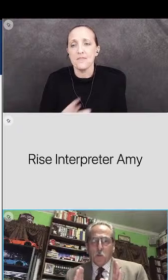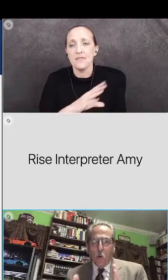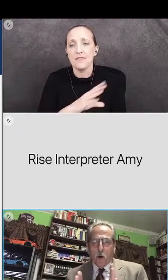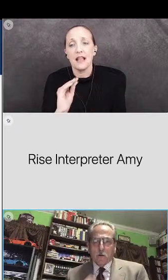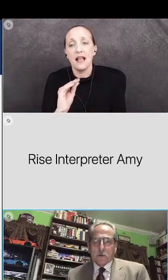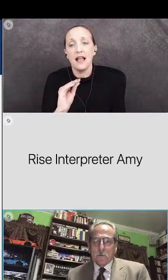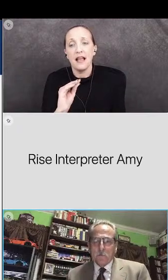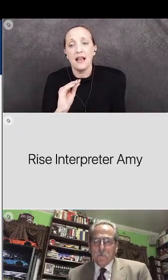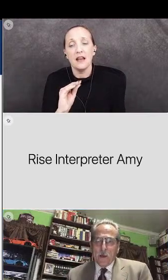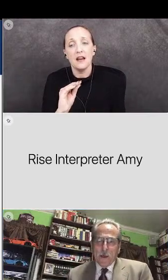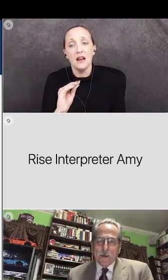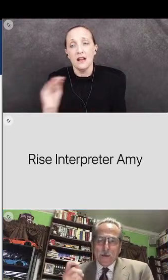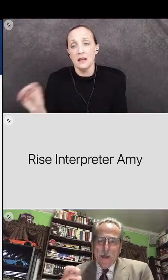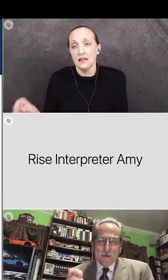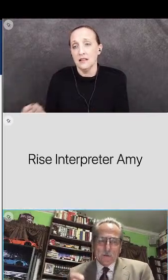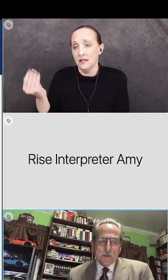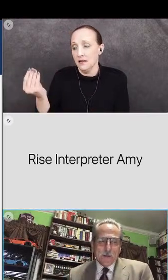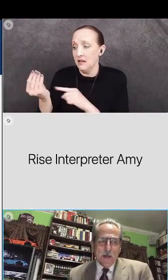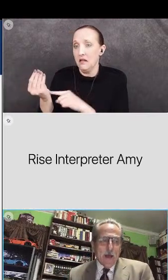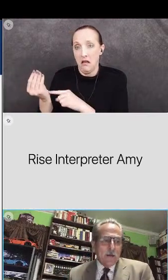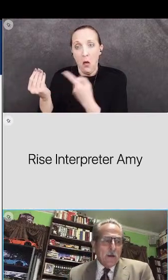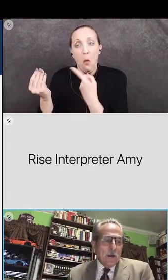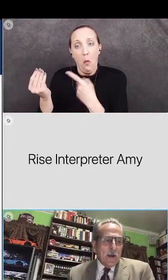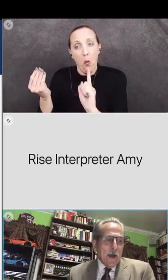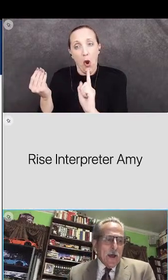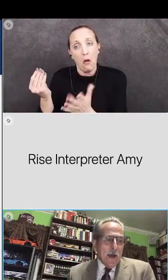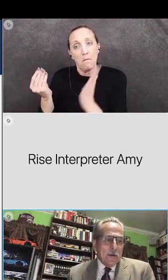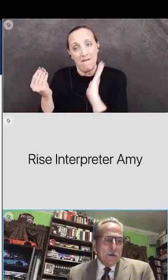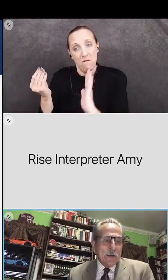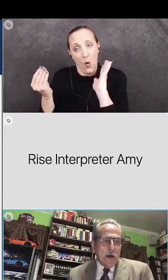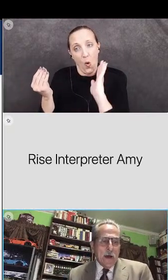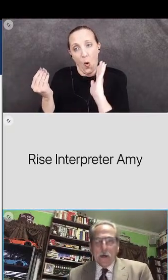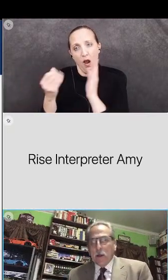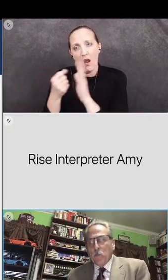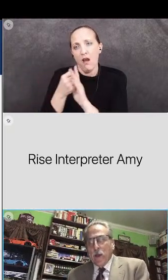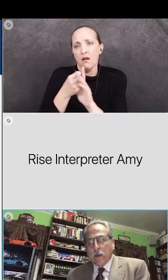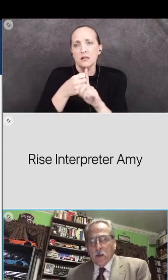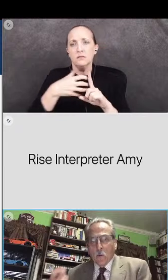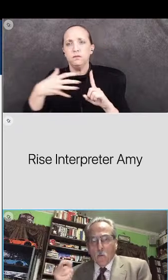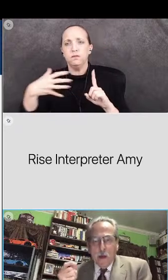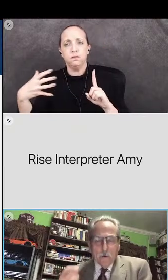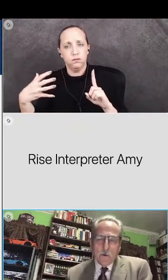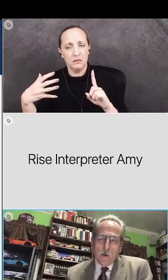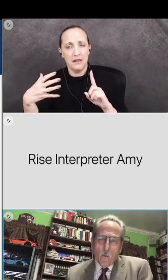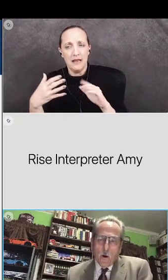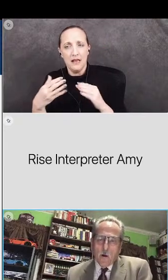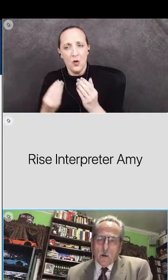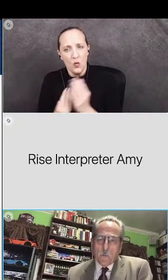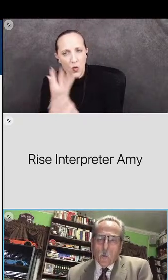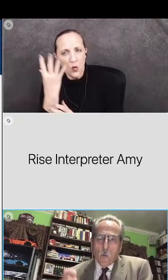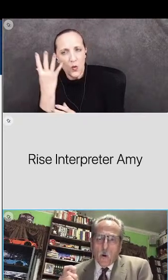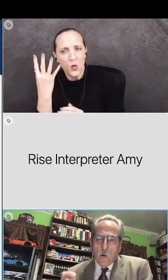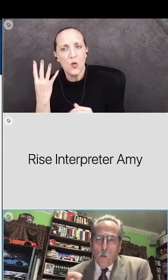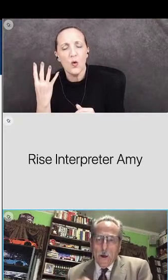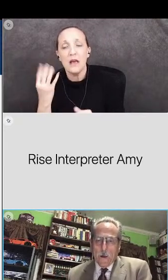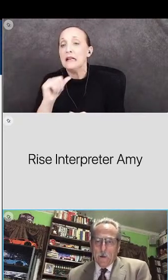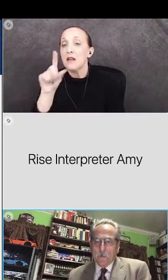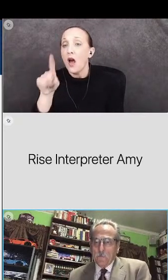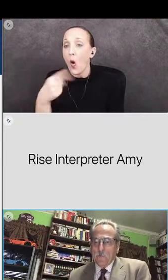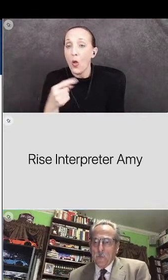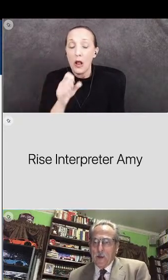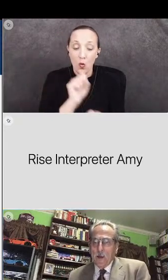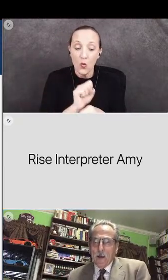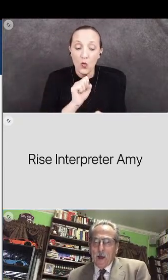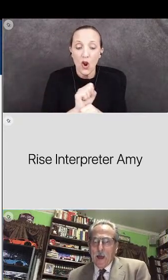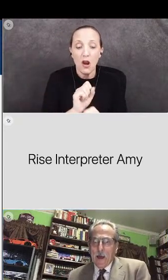what has worked and enhance that and uh make it not only work but work